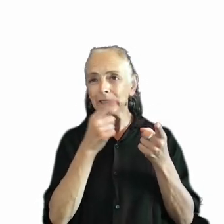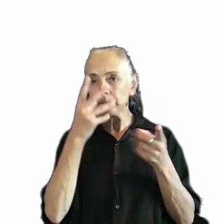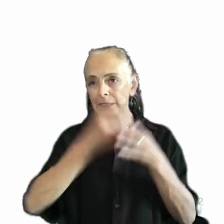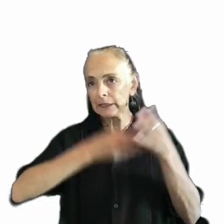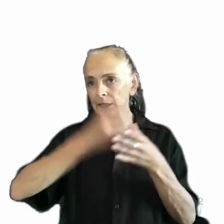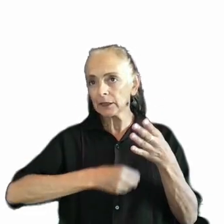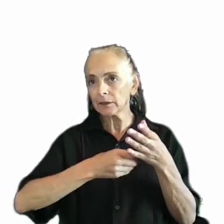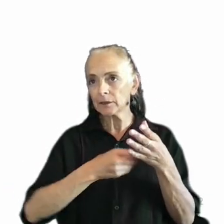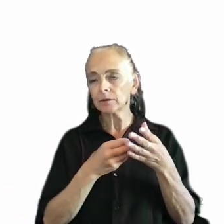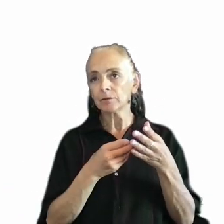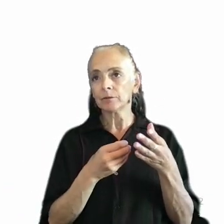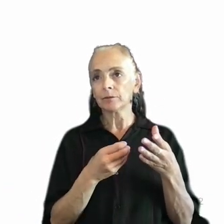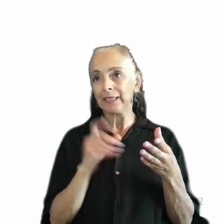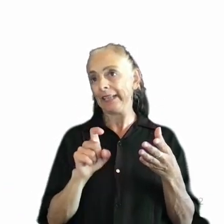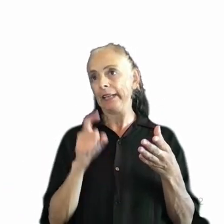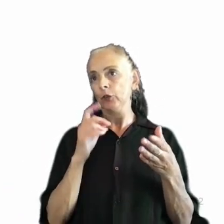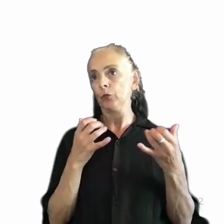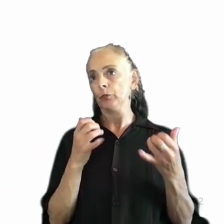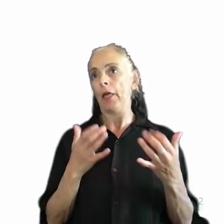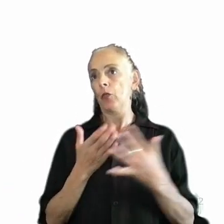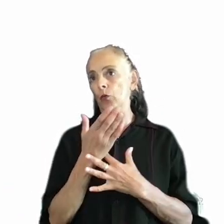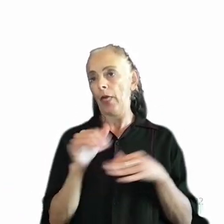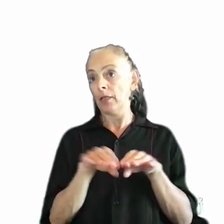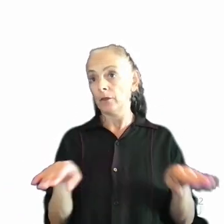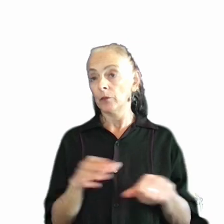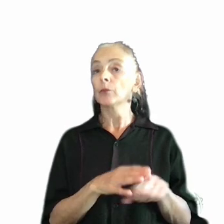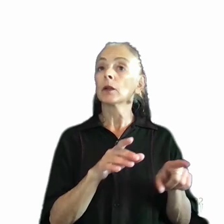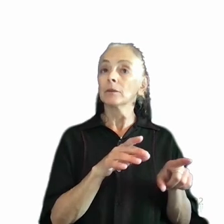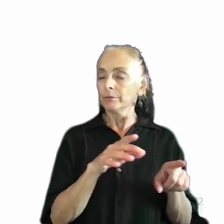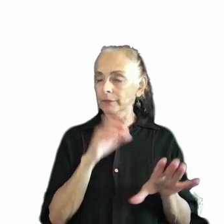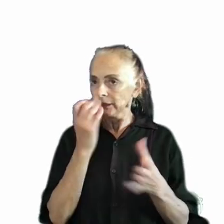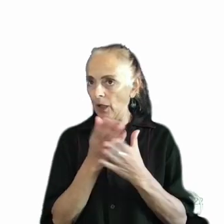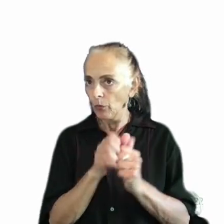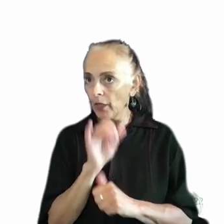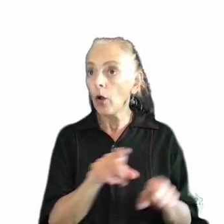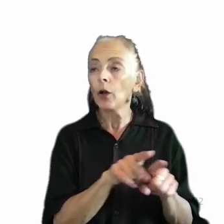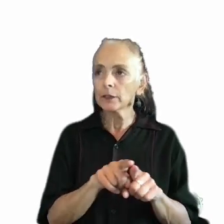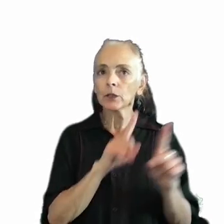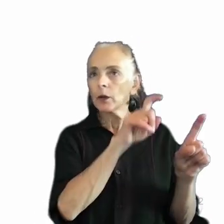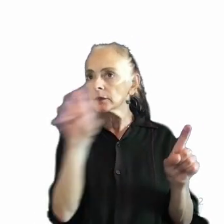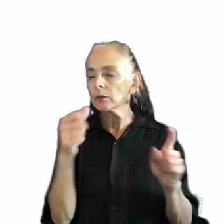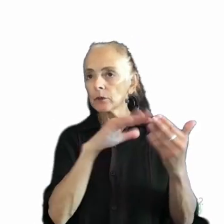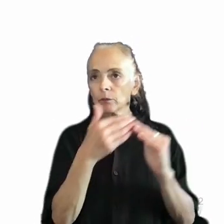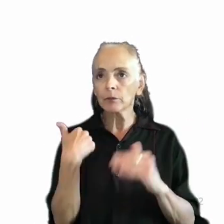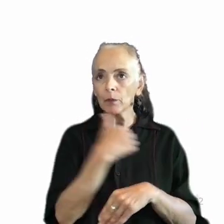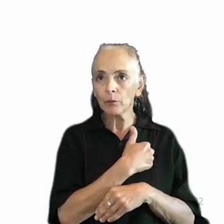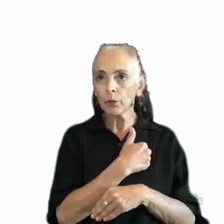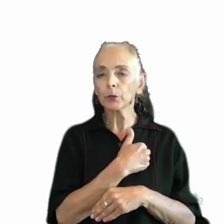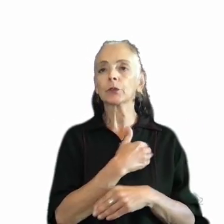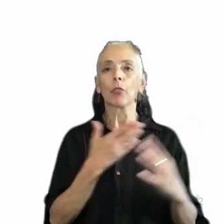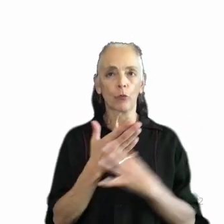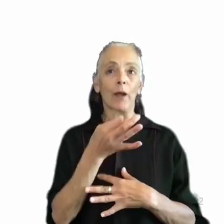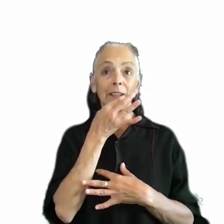level. But they didn't stop there. They also followed up with community members through our expert review and